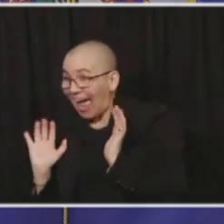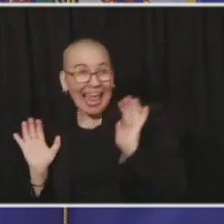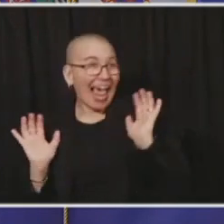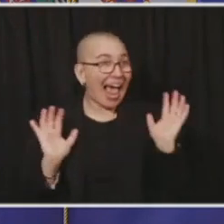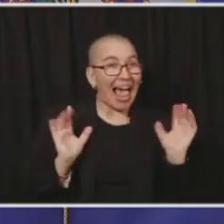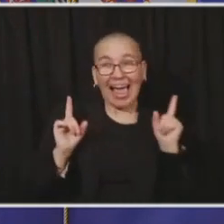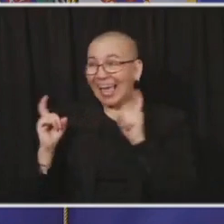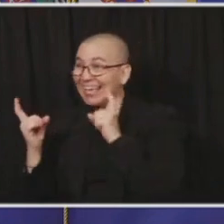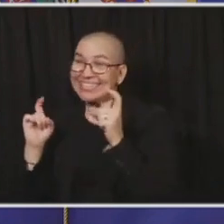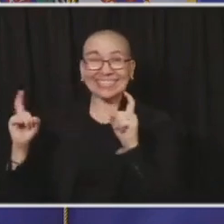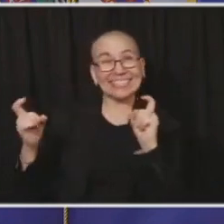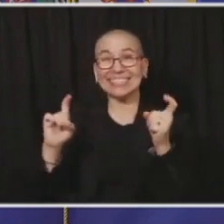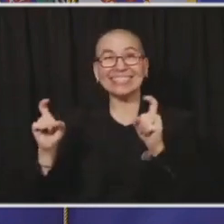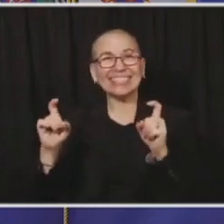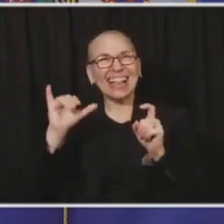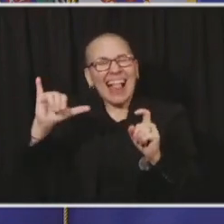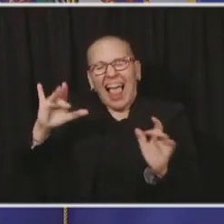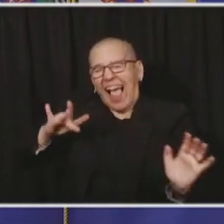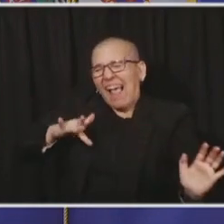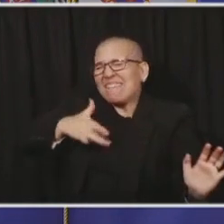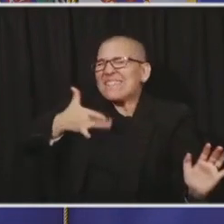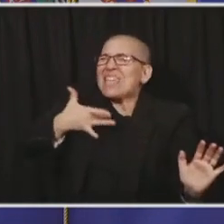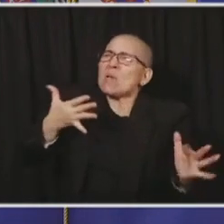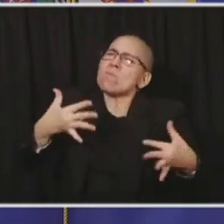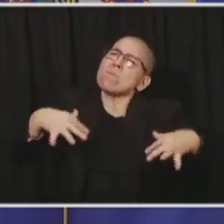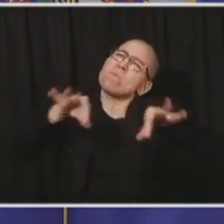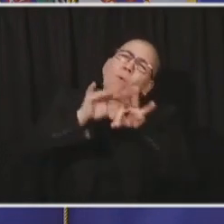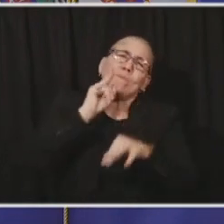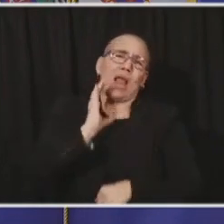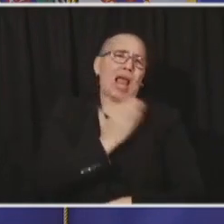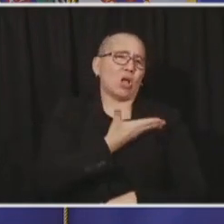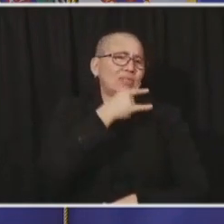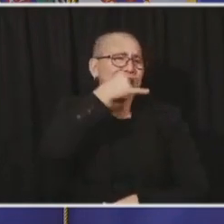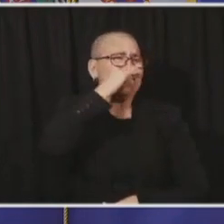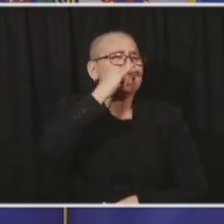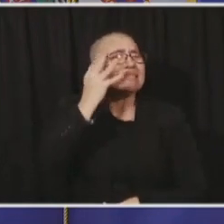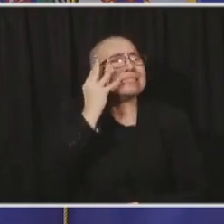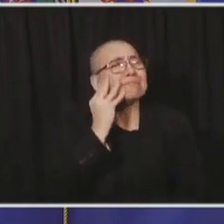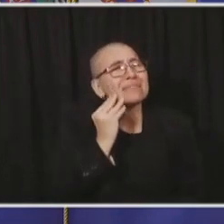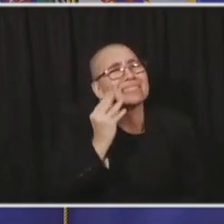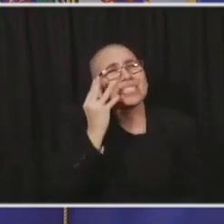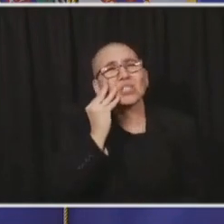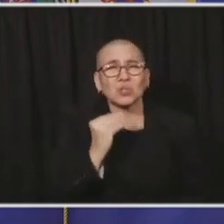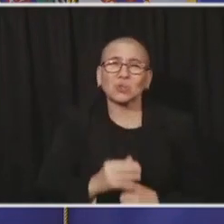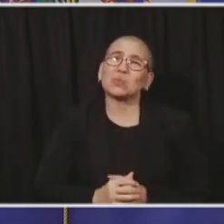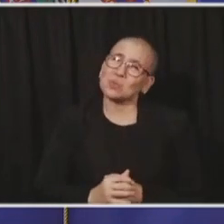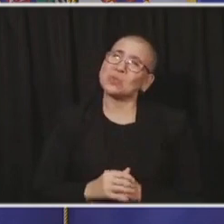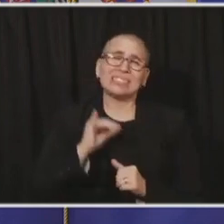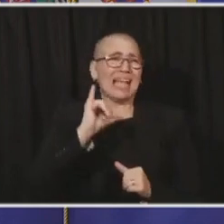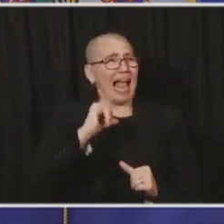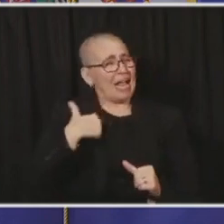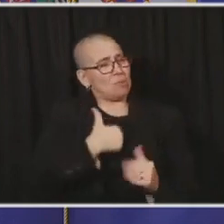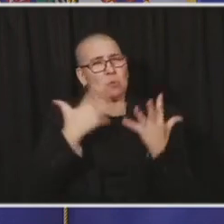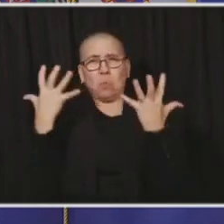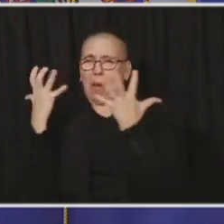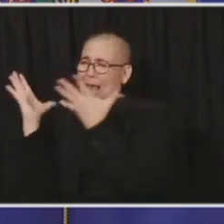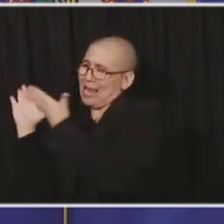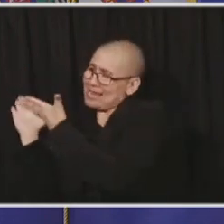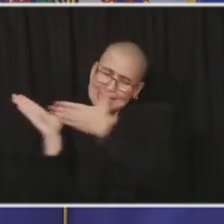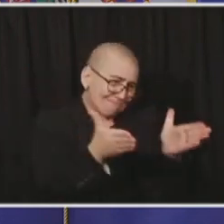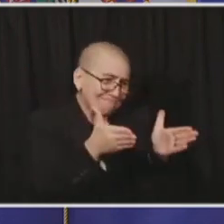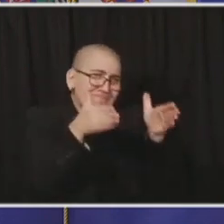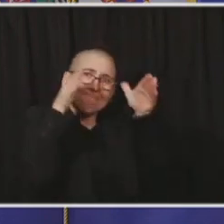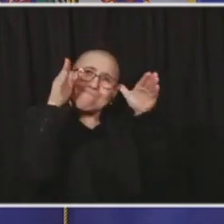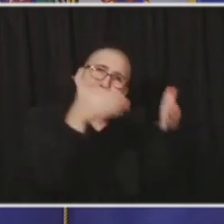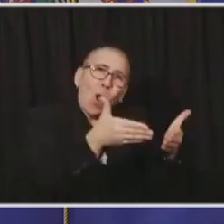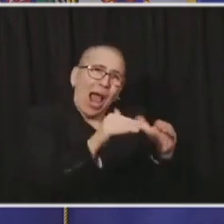isn't critically important. We recognize that and the desire to get those children back in the classroom is so intense. And I want to take a